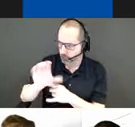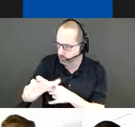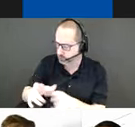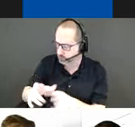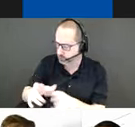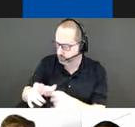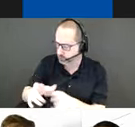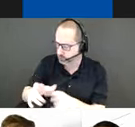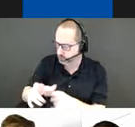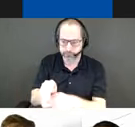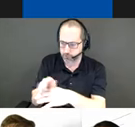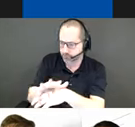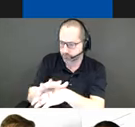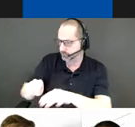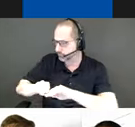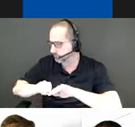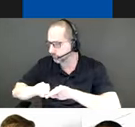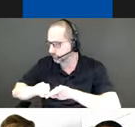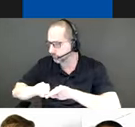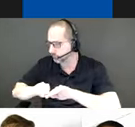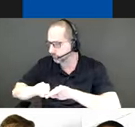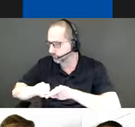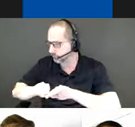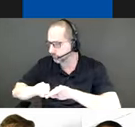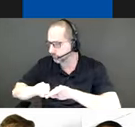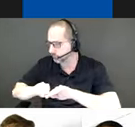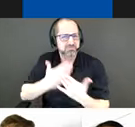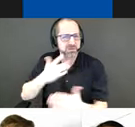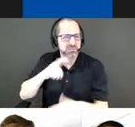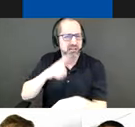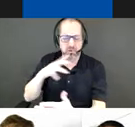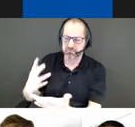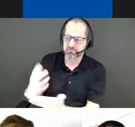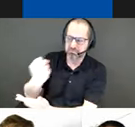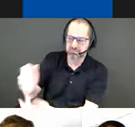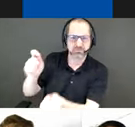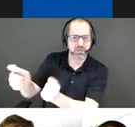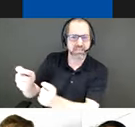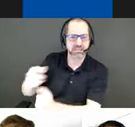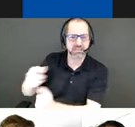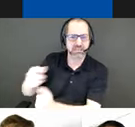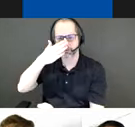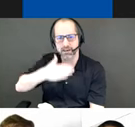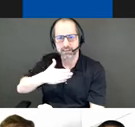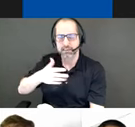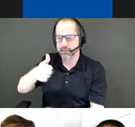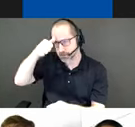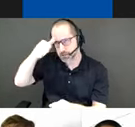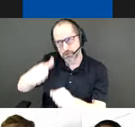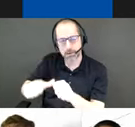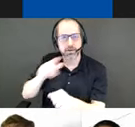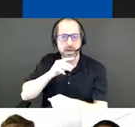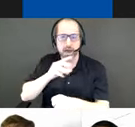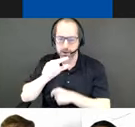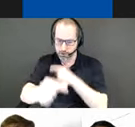Waterfront Reconnect Design competition provides a unique opportunity to reimagine these global complexities as reflective of